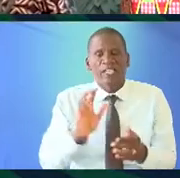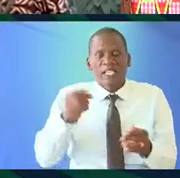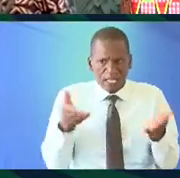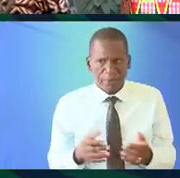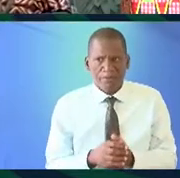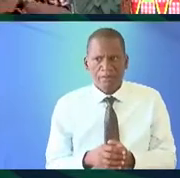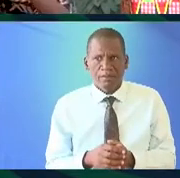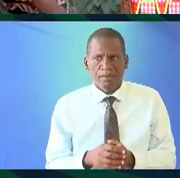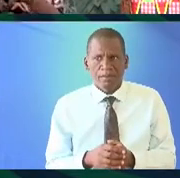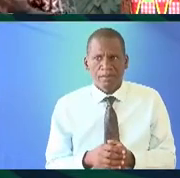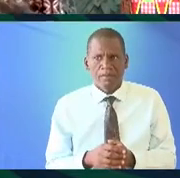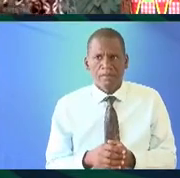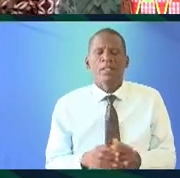Kenya